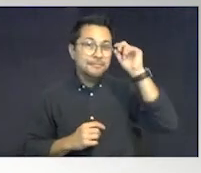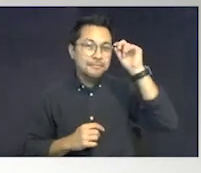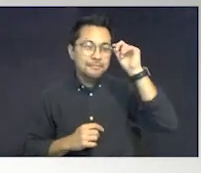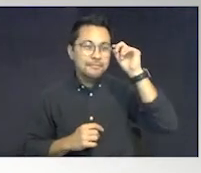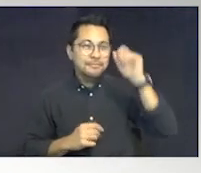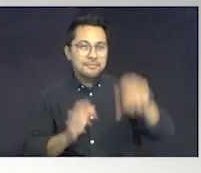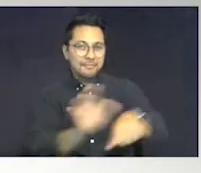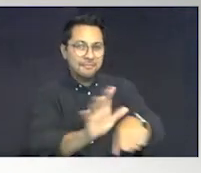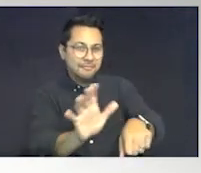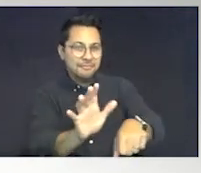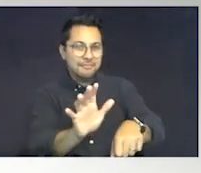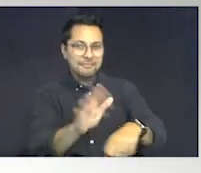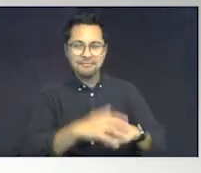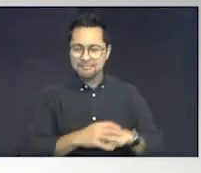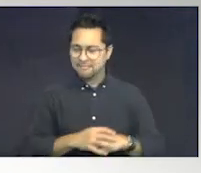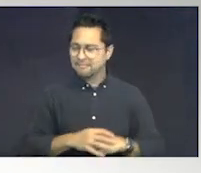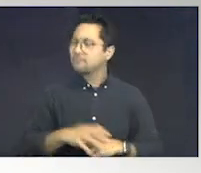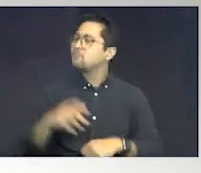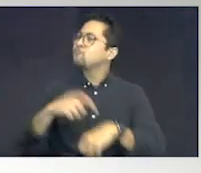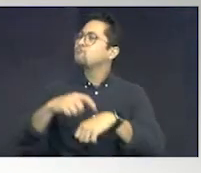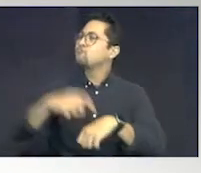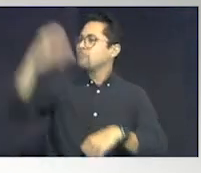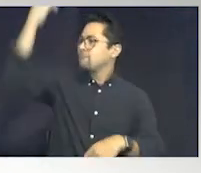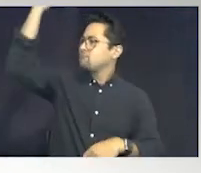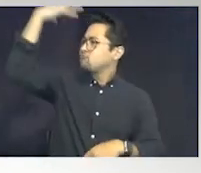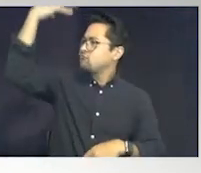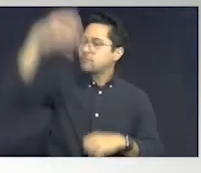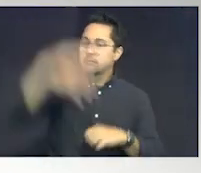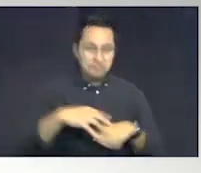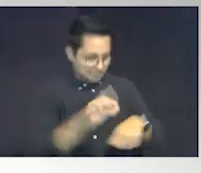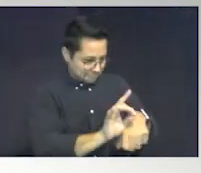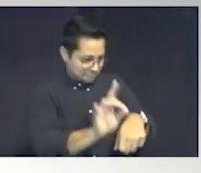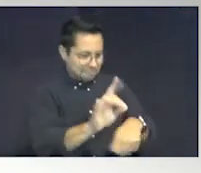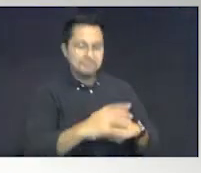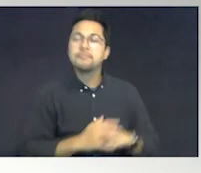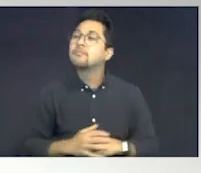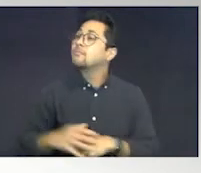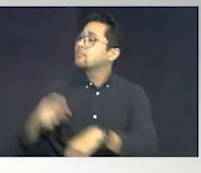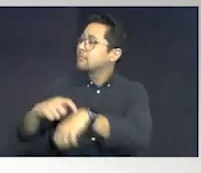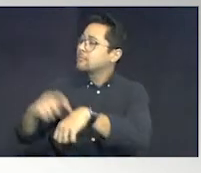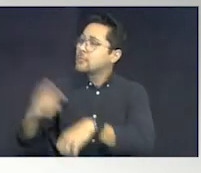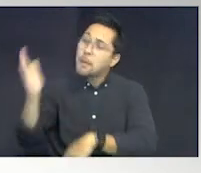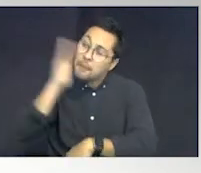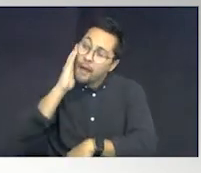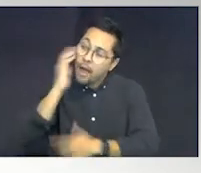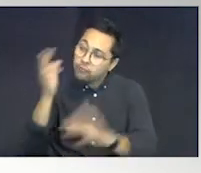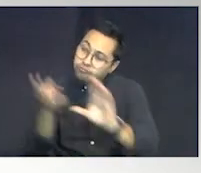Five. What time do we go shower? Eight. What time do we go to bed?